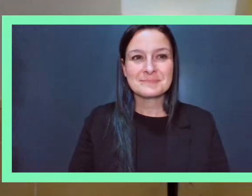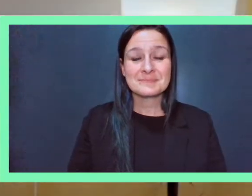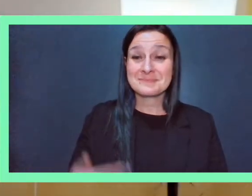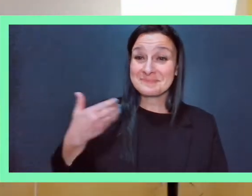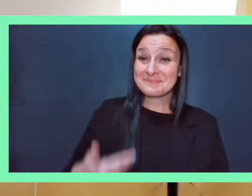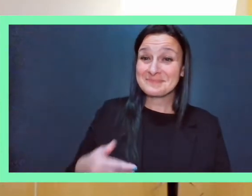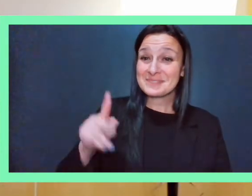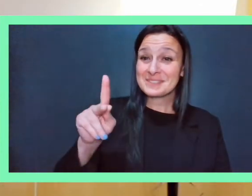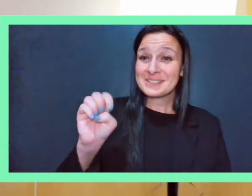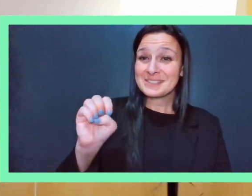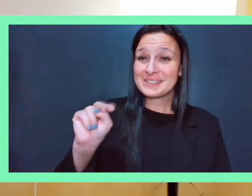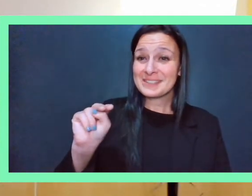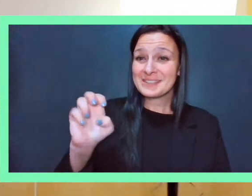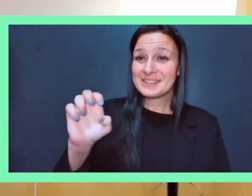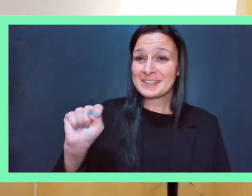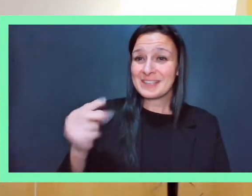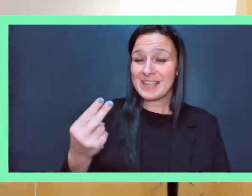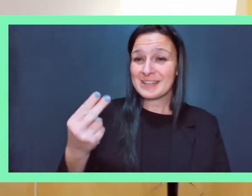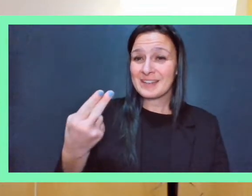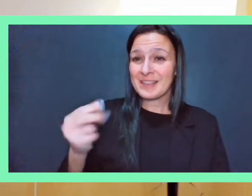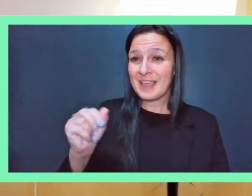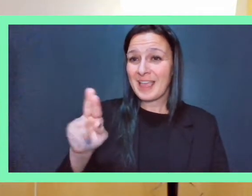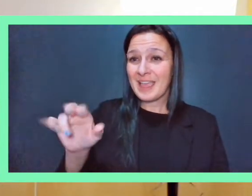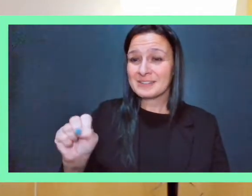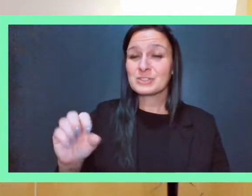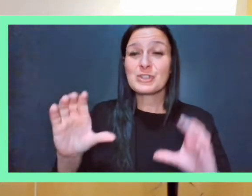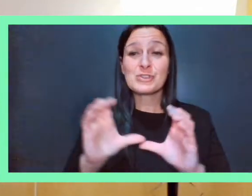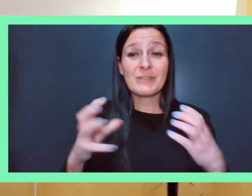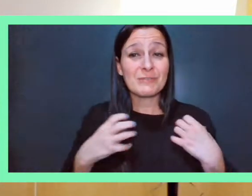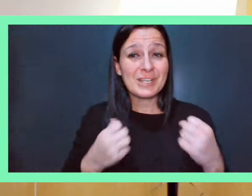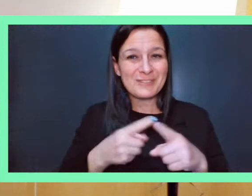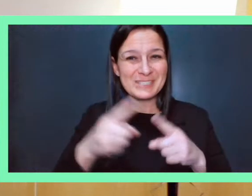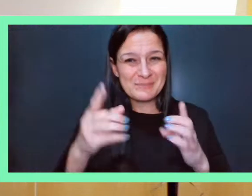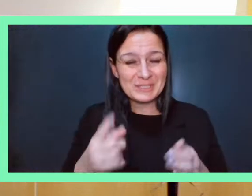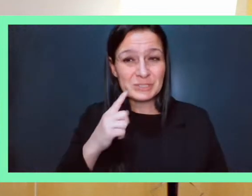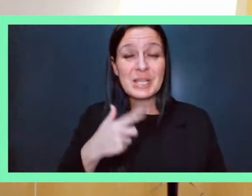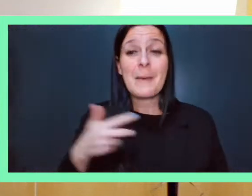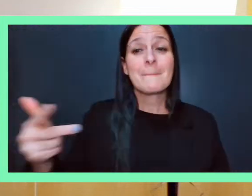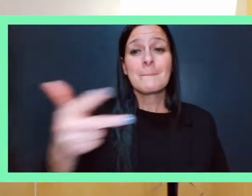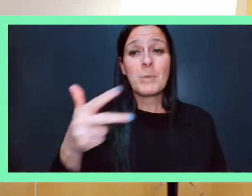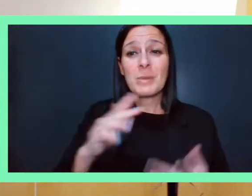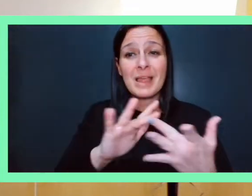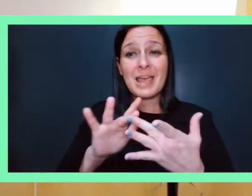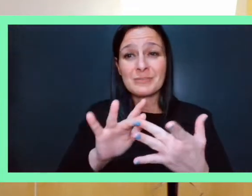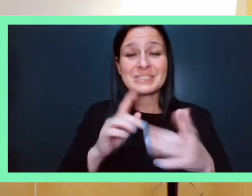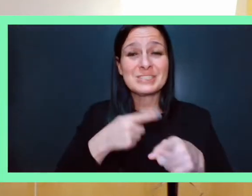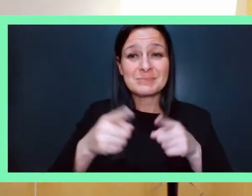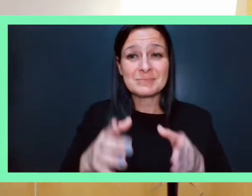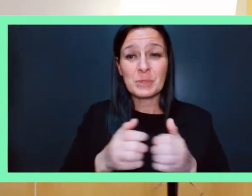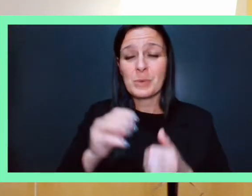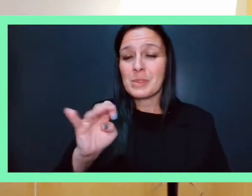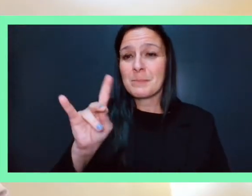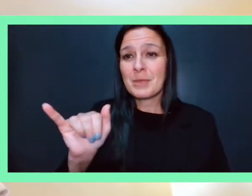My name is Kenneth Harris. I am a Certified Recovery Specialist and Mobile Outreach Specialist with MerriKey